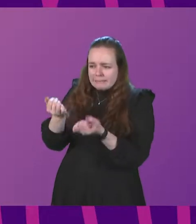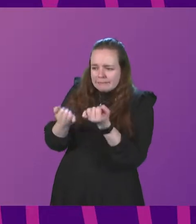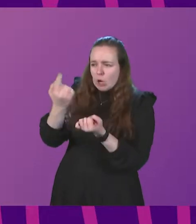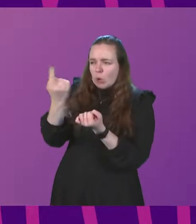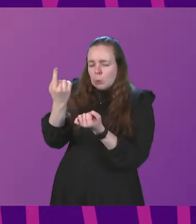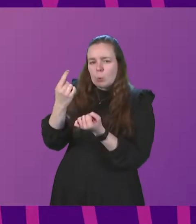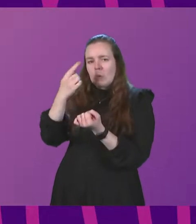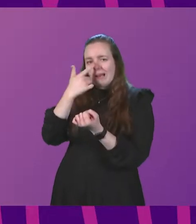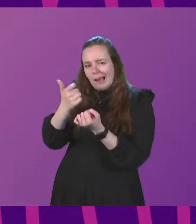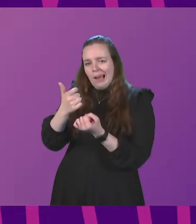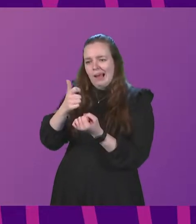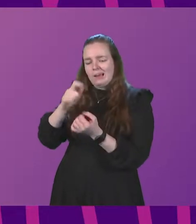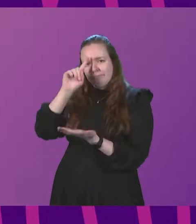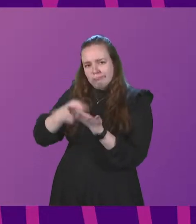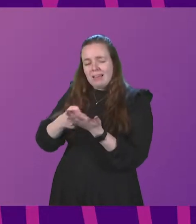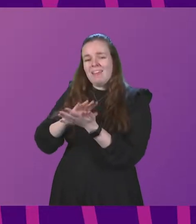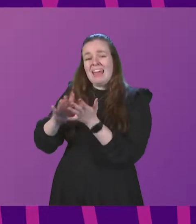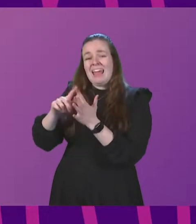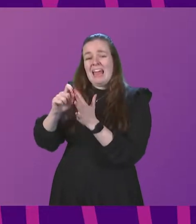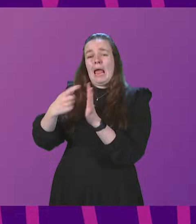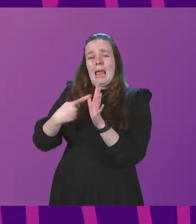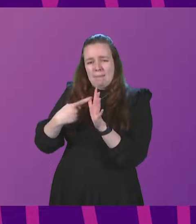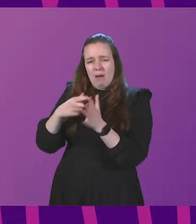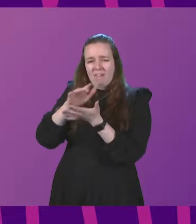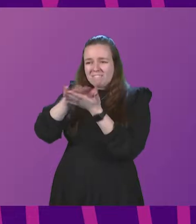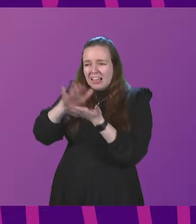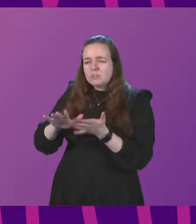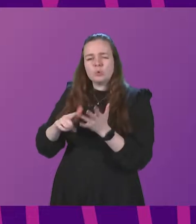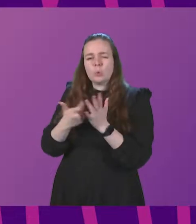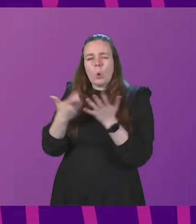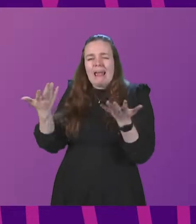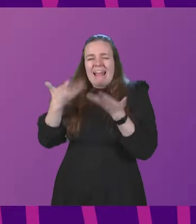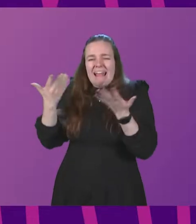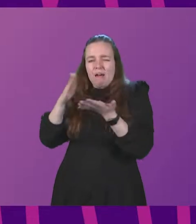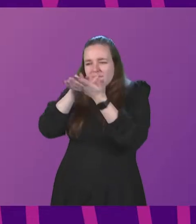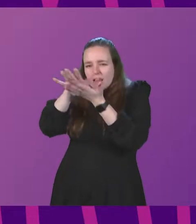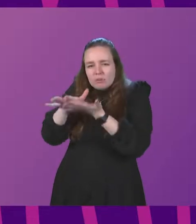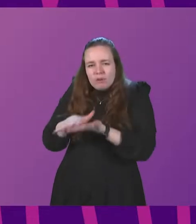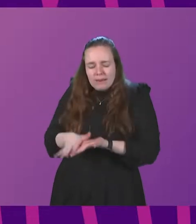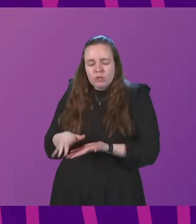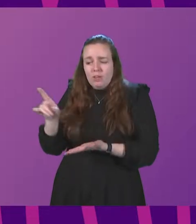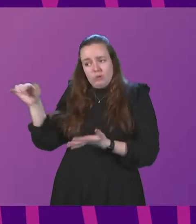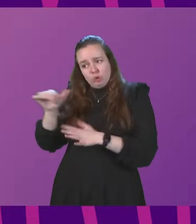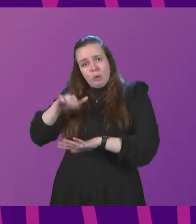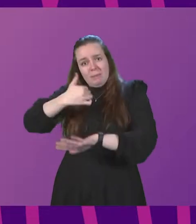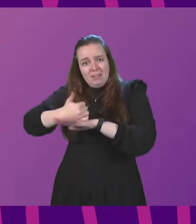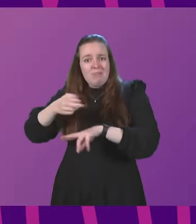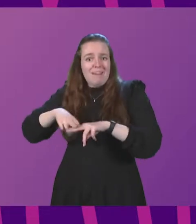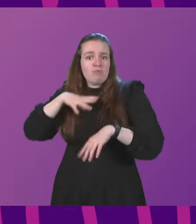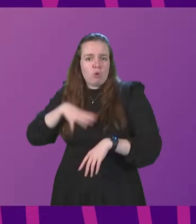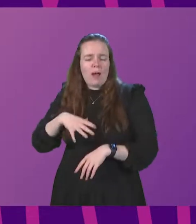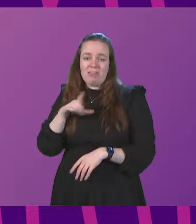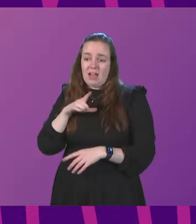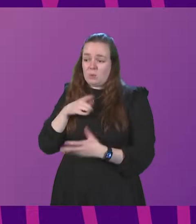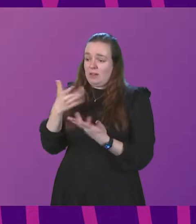are qualified to make these assessments is that HEPA filters or other air filtration systems are required, then those should be installed. Indeed, that is why we have provided